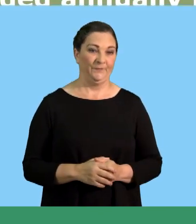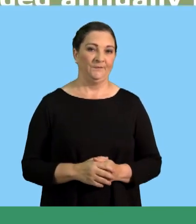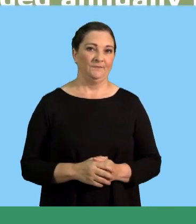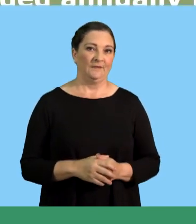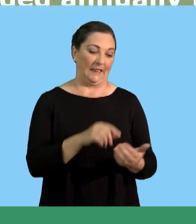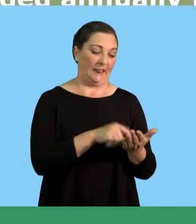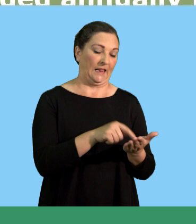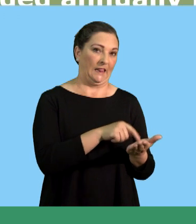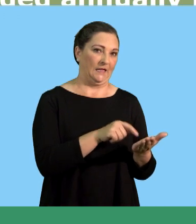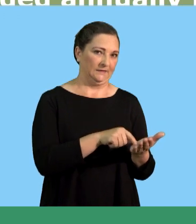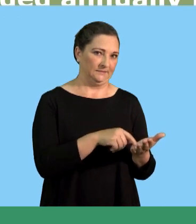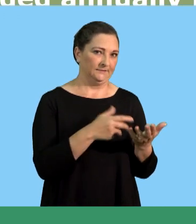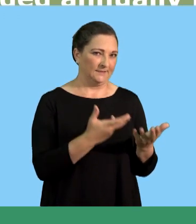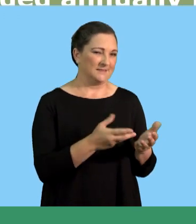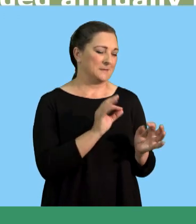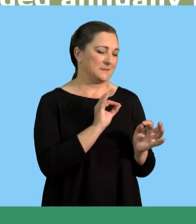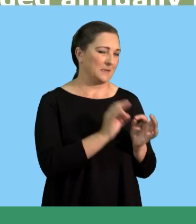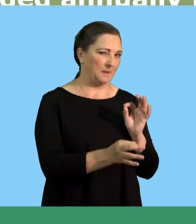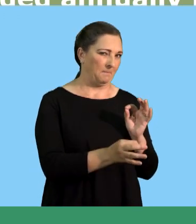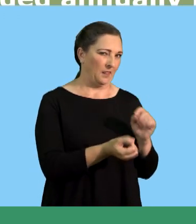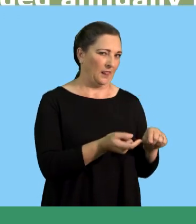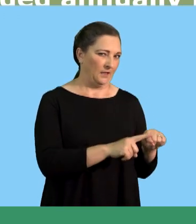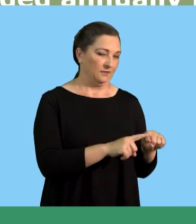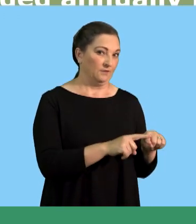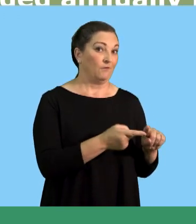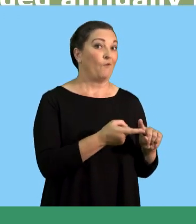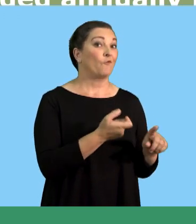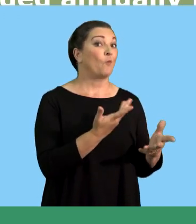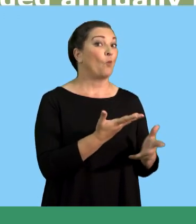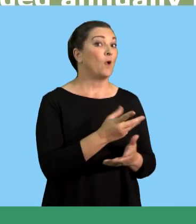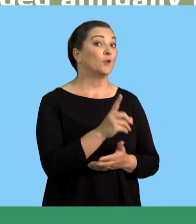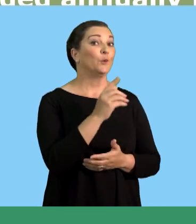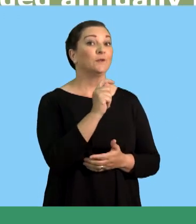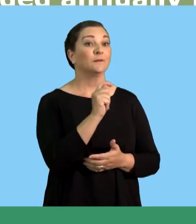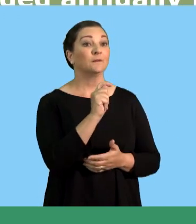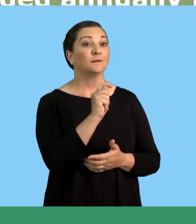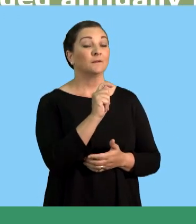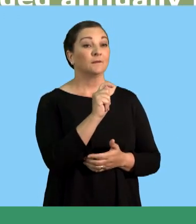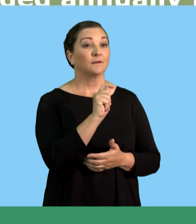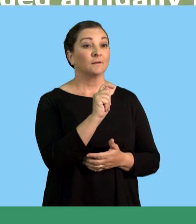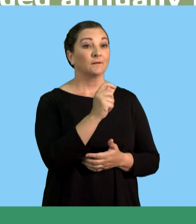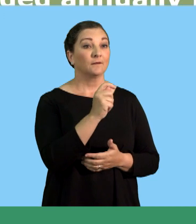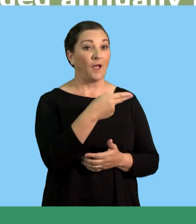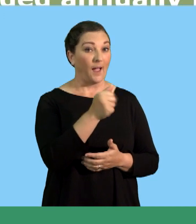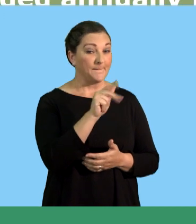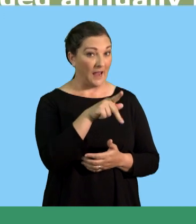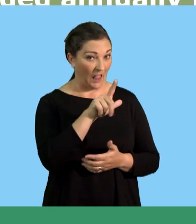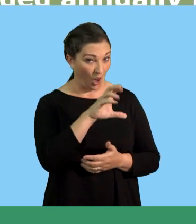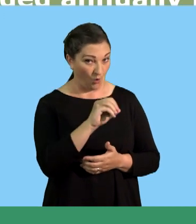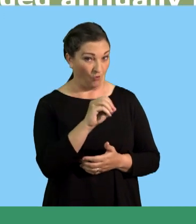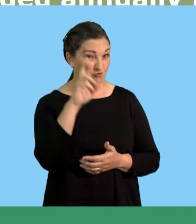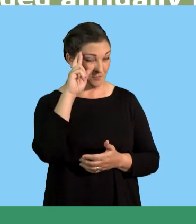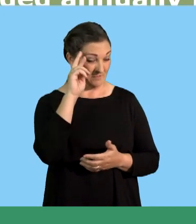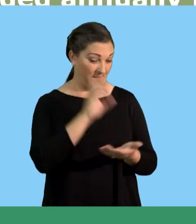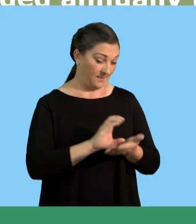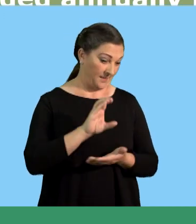let's start with calculating simple interest from our guy, TAPELO. TAPELO